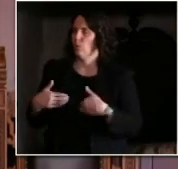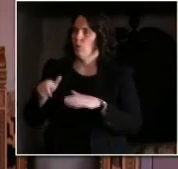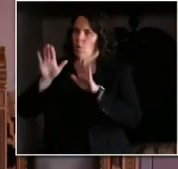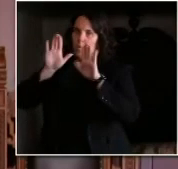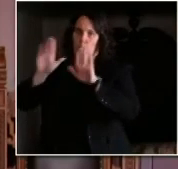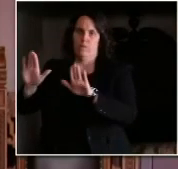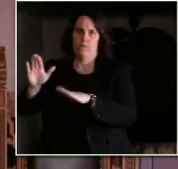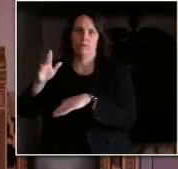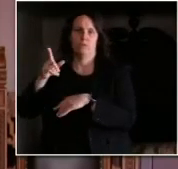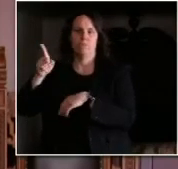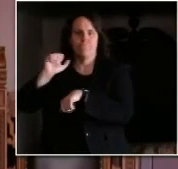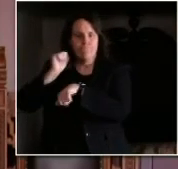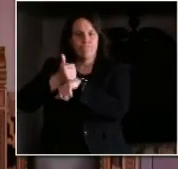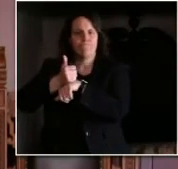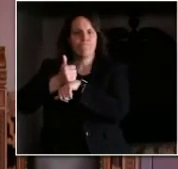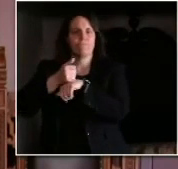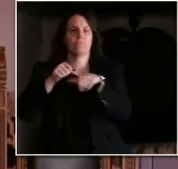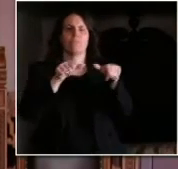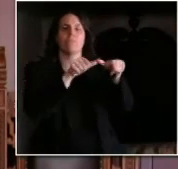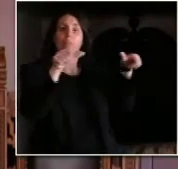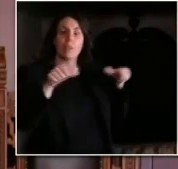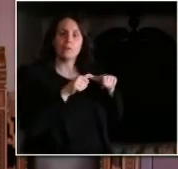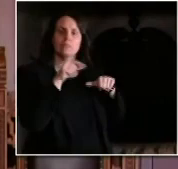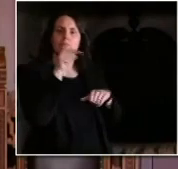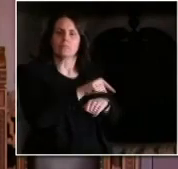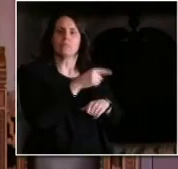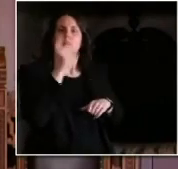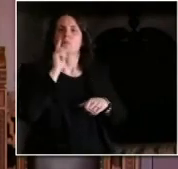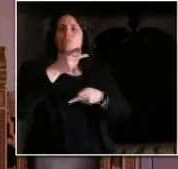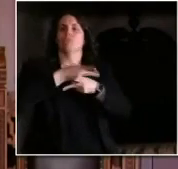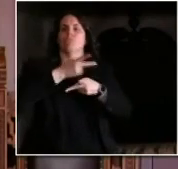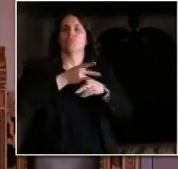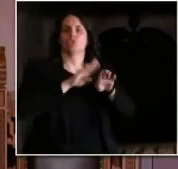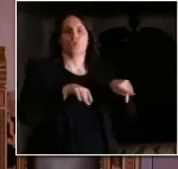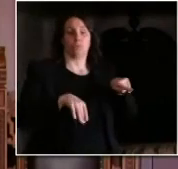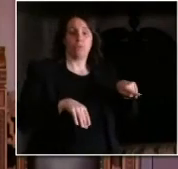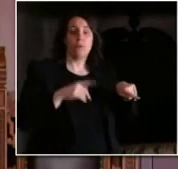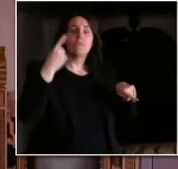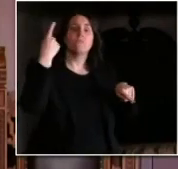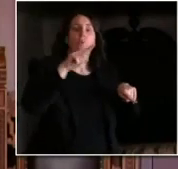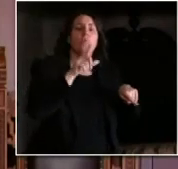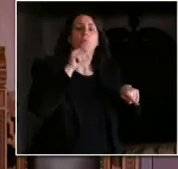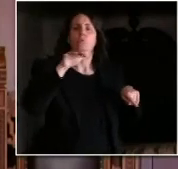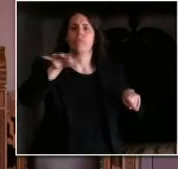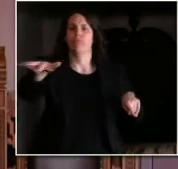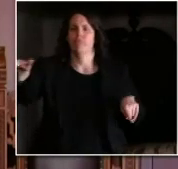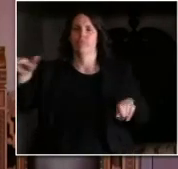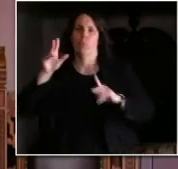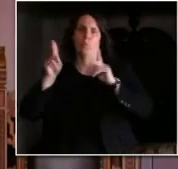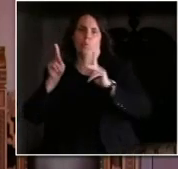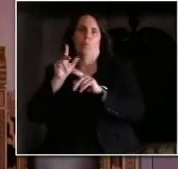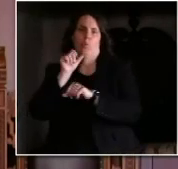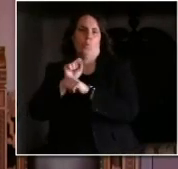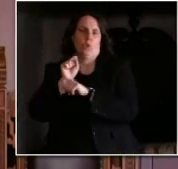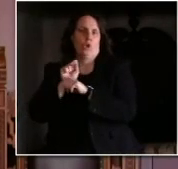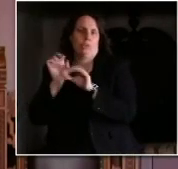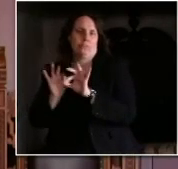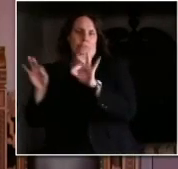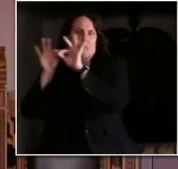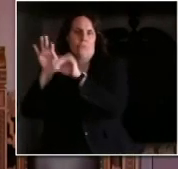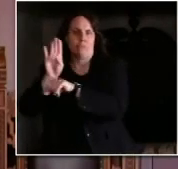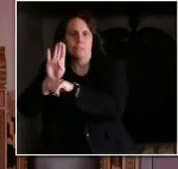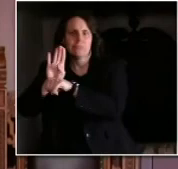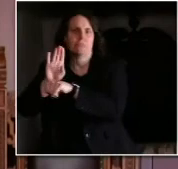our workers that are working in these essential industries do have access to child care. We'd like to be able to